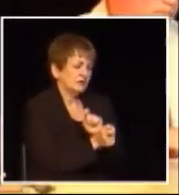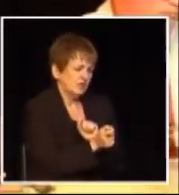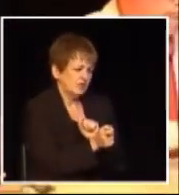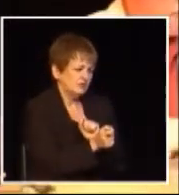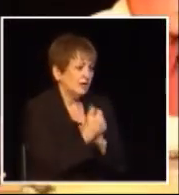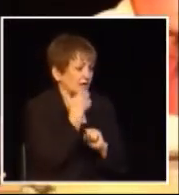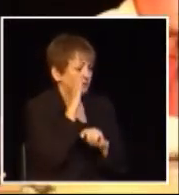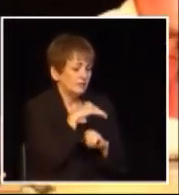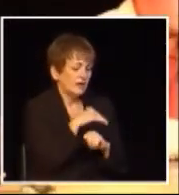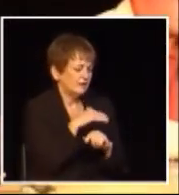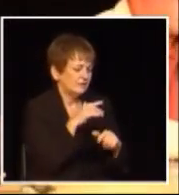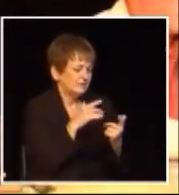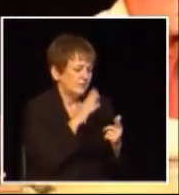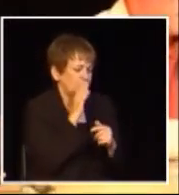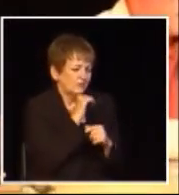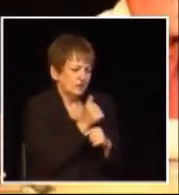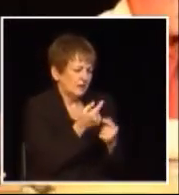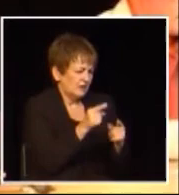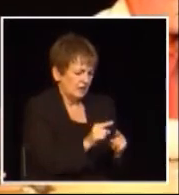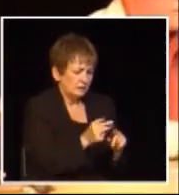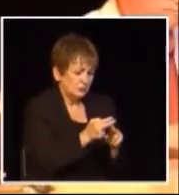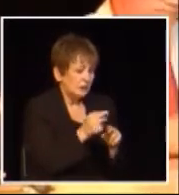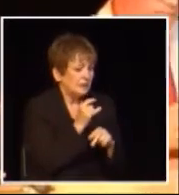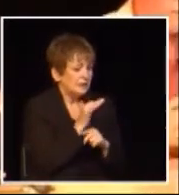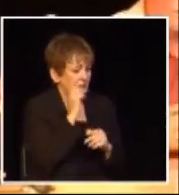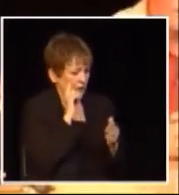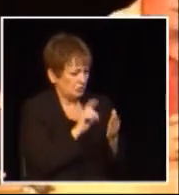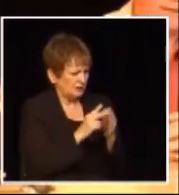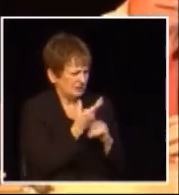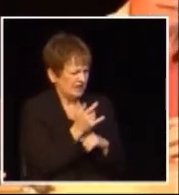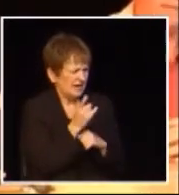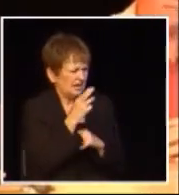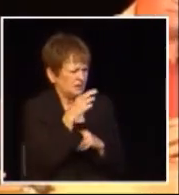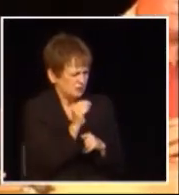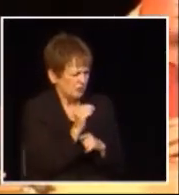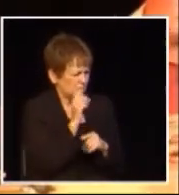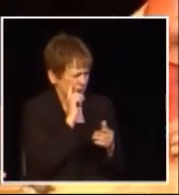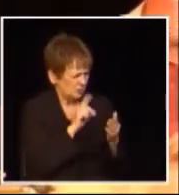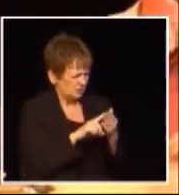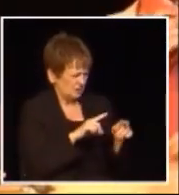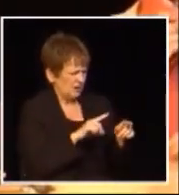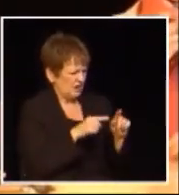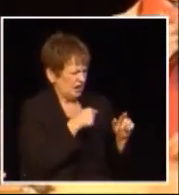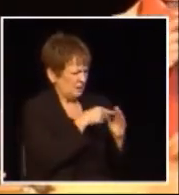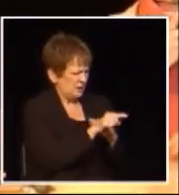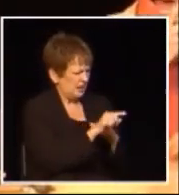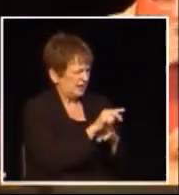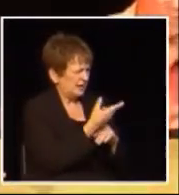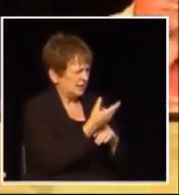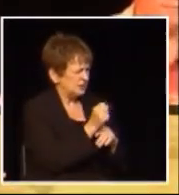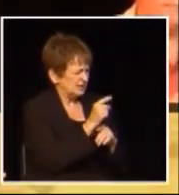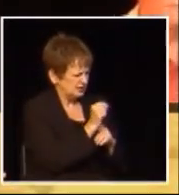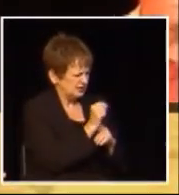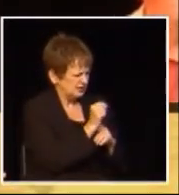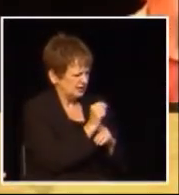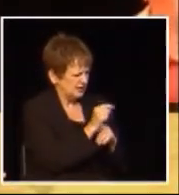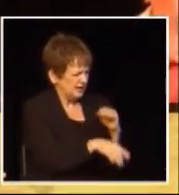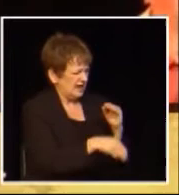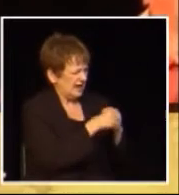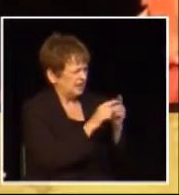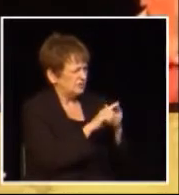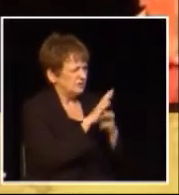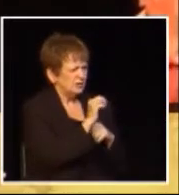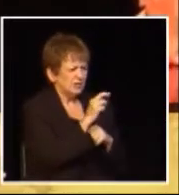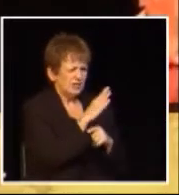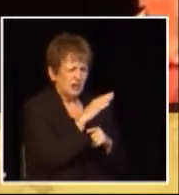changed for sure but it's not likely to happen soon because if you looked at your BC hydro bill lately you'll notice that you're paying HST